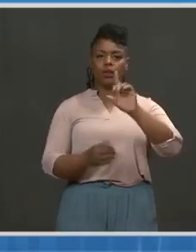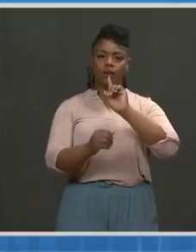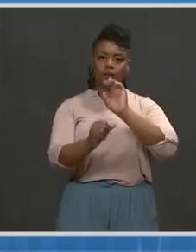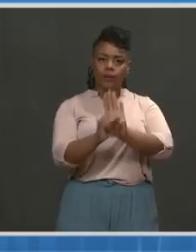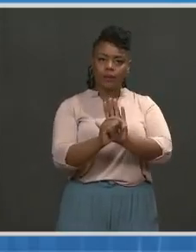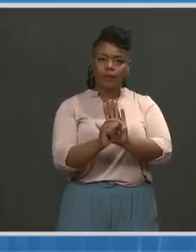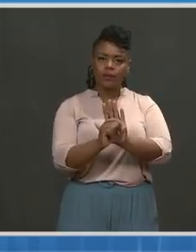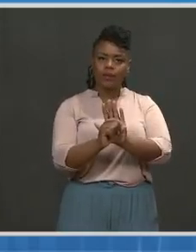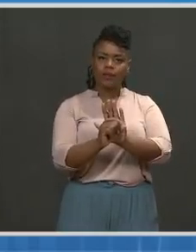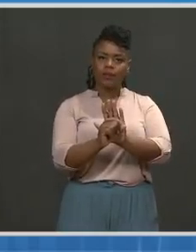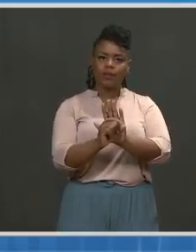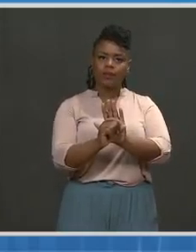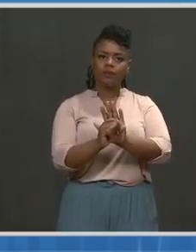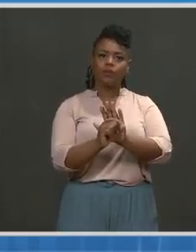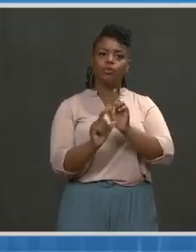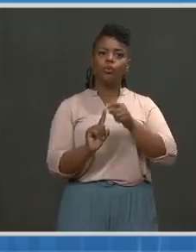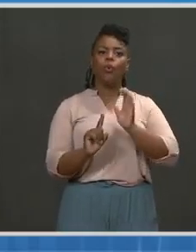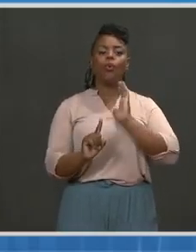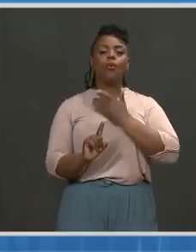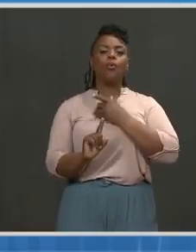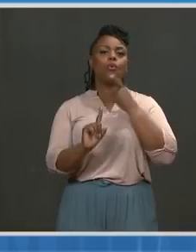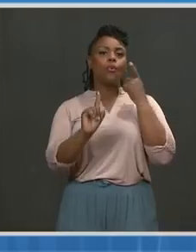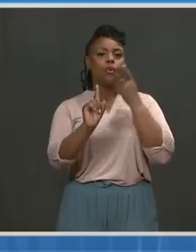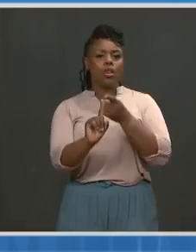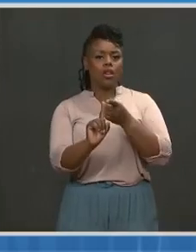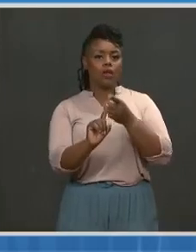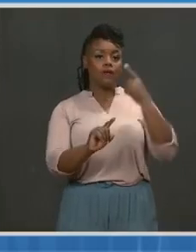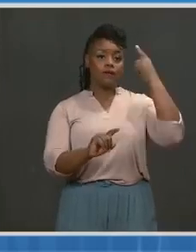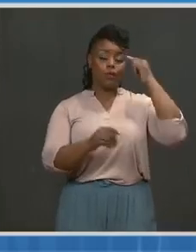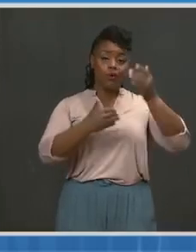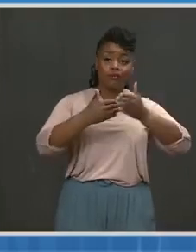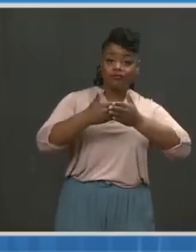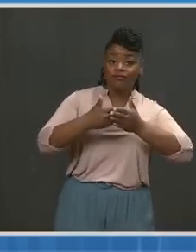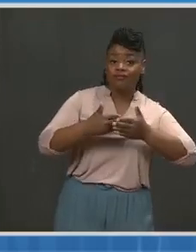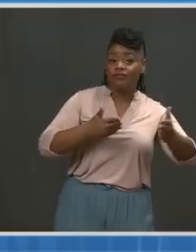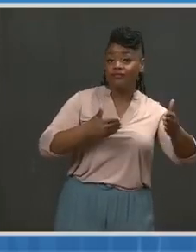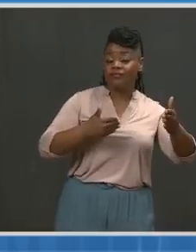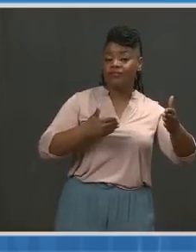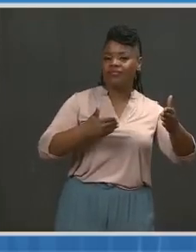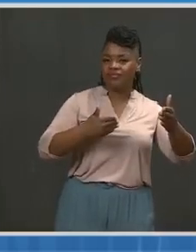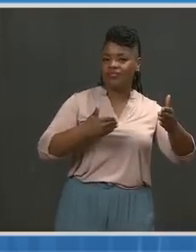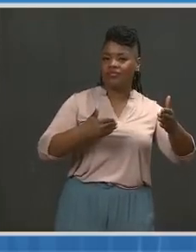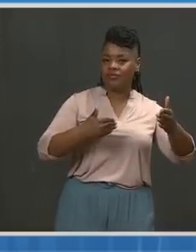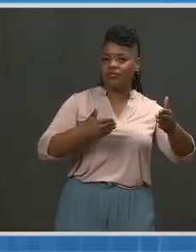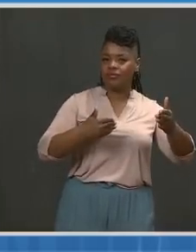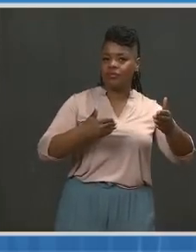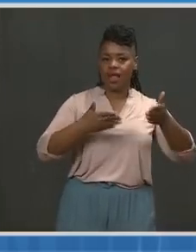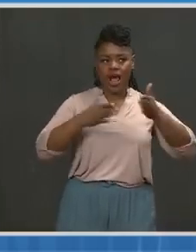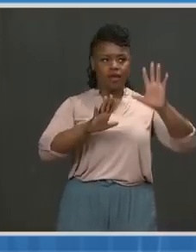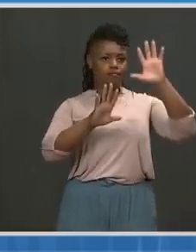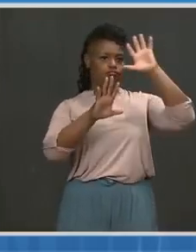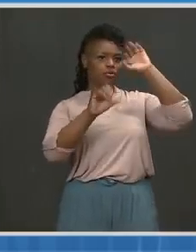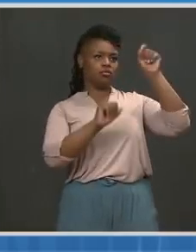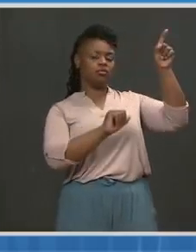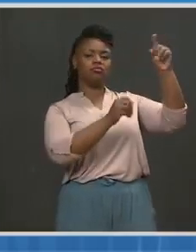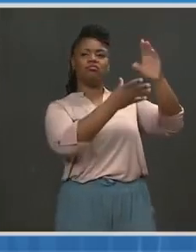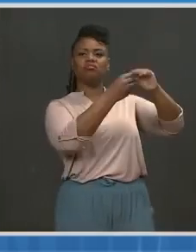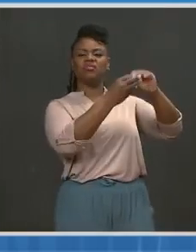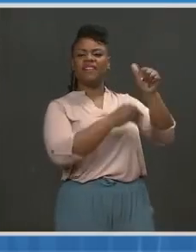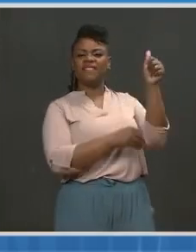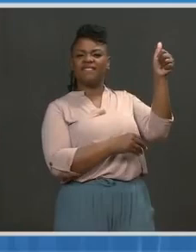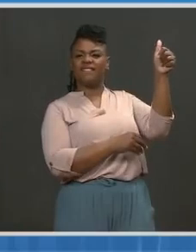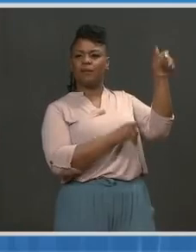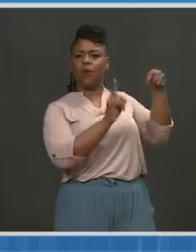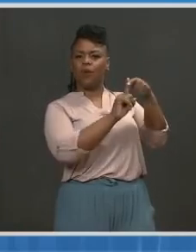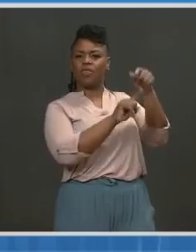make a commitment as to what our goal is for the upcoming period of time. So we're going to let the